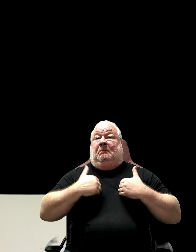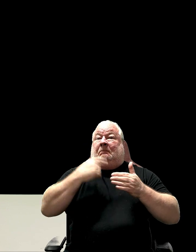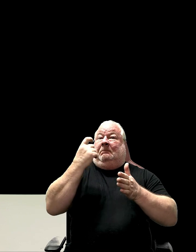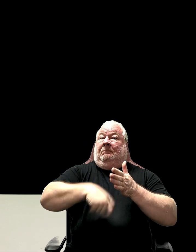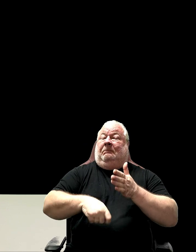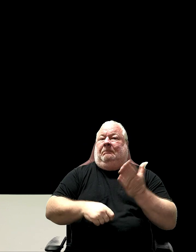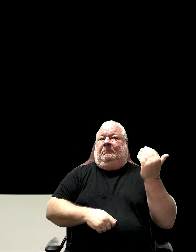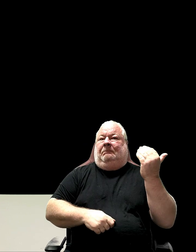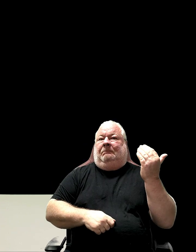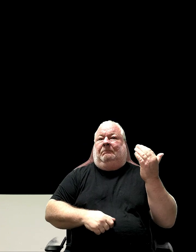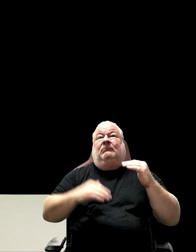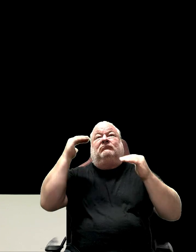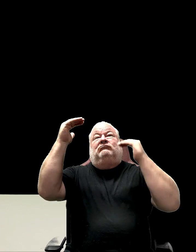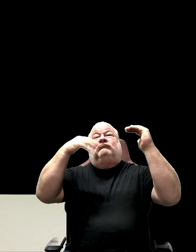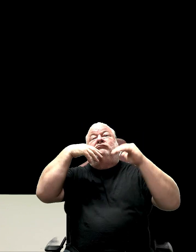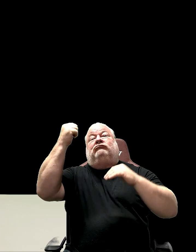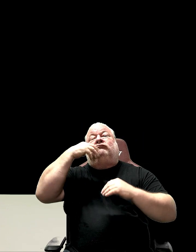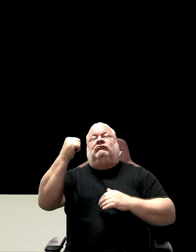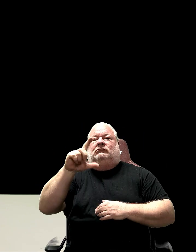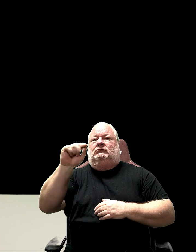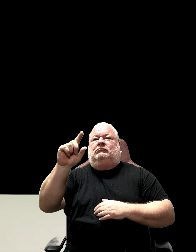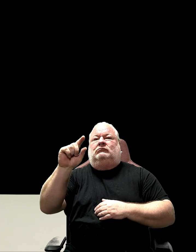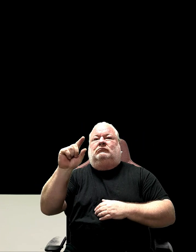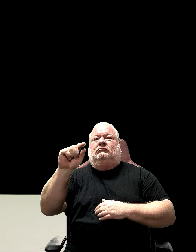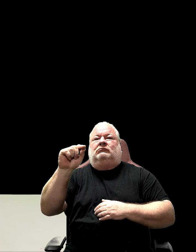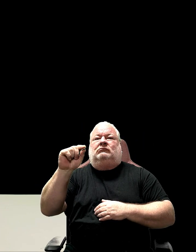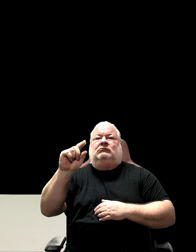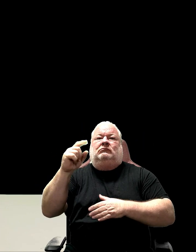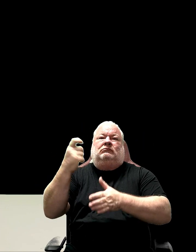$15, Adult $20.